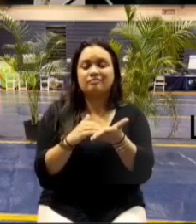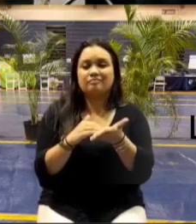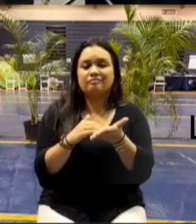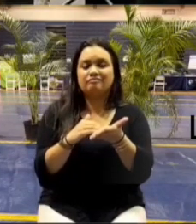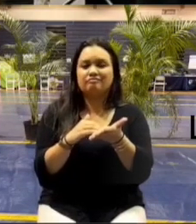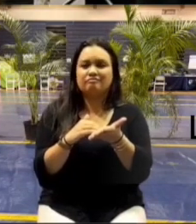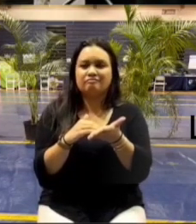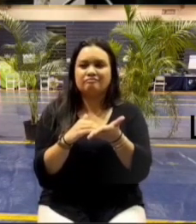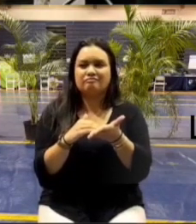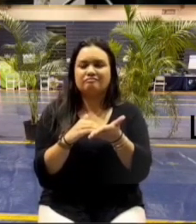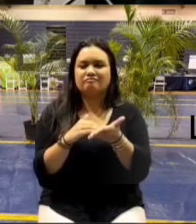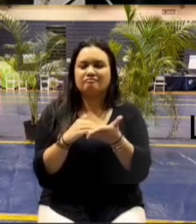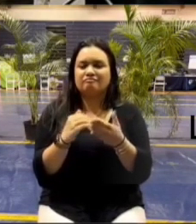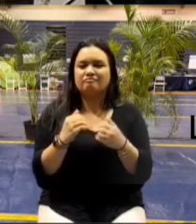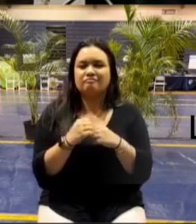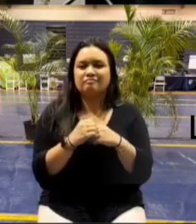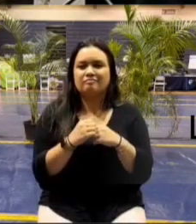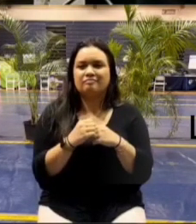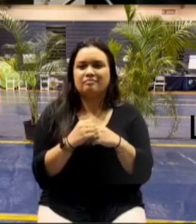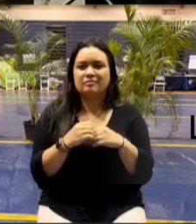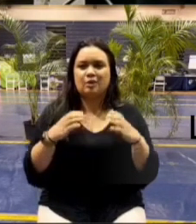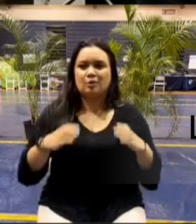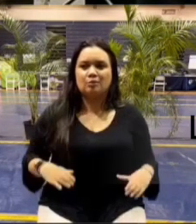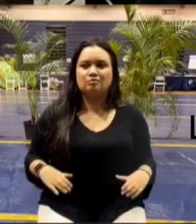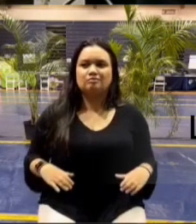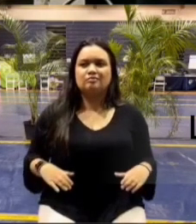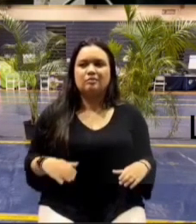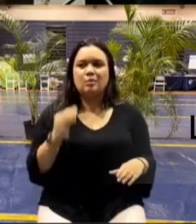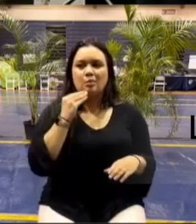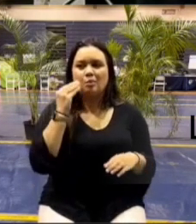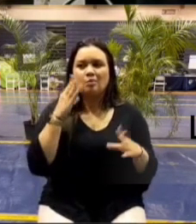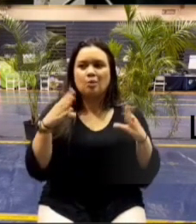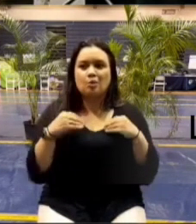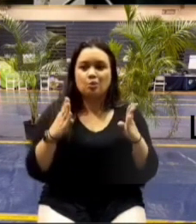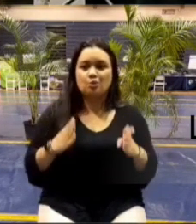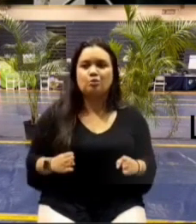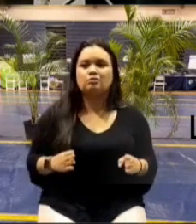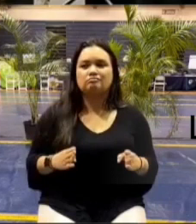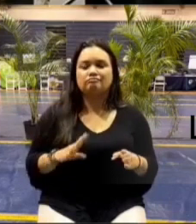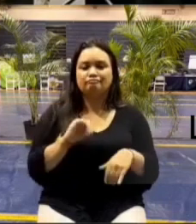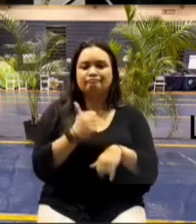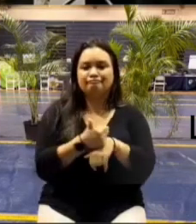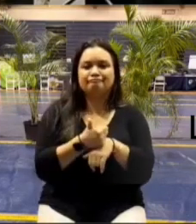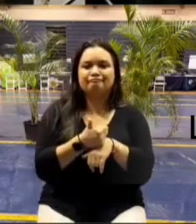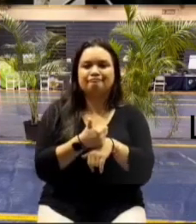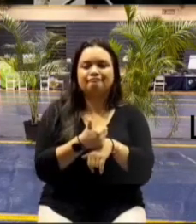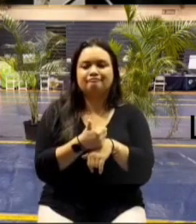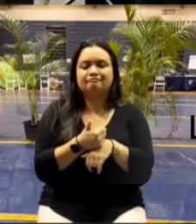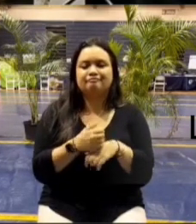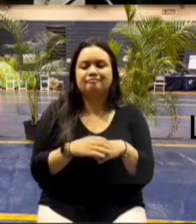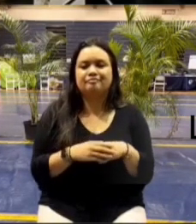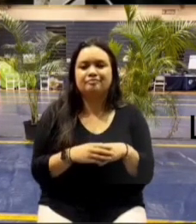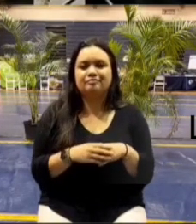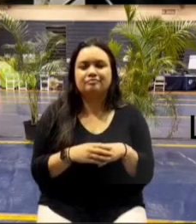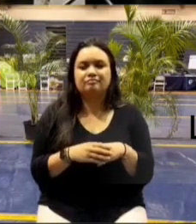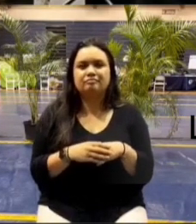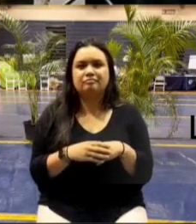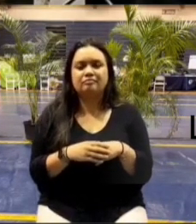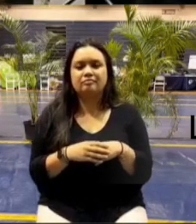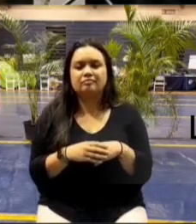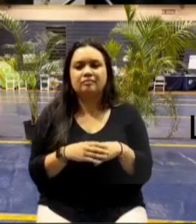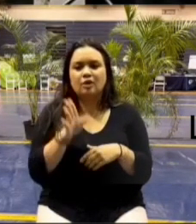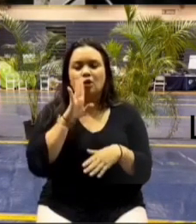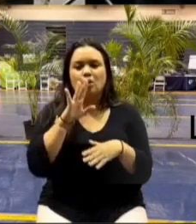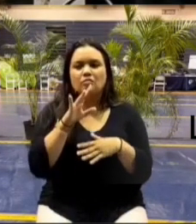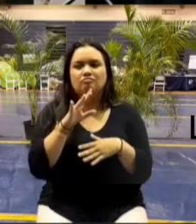sideline will be brought to that meter box and i can't promise it but i believe the indication in many cases develop place